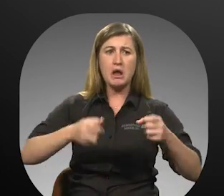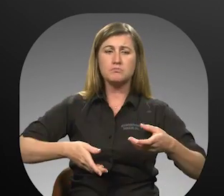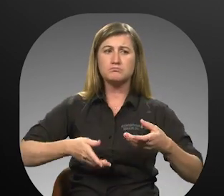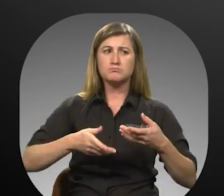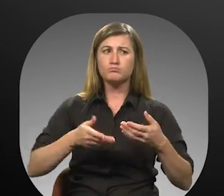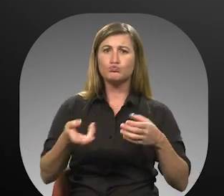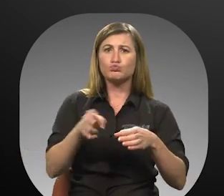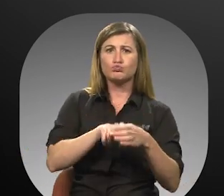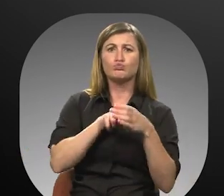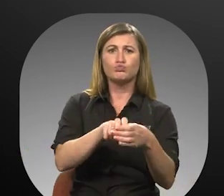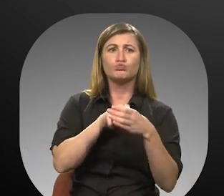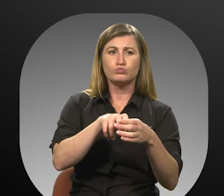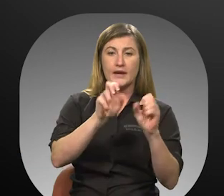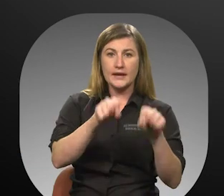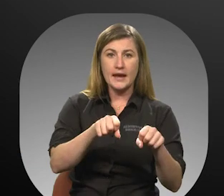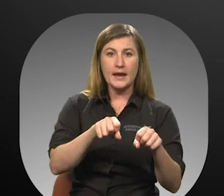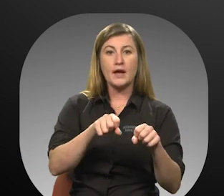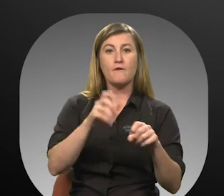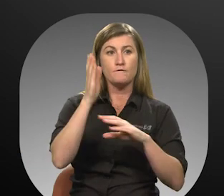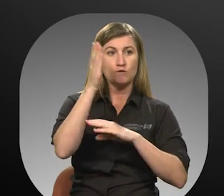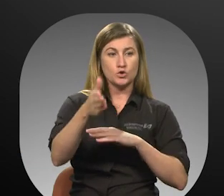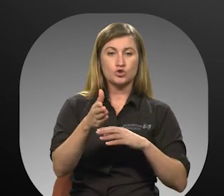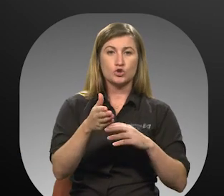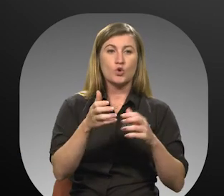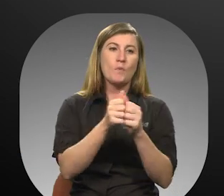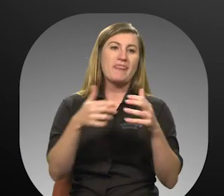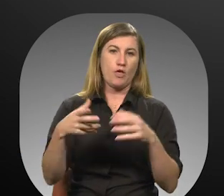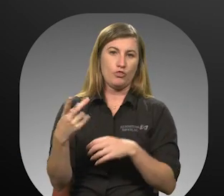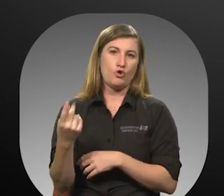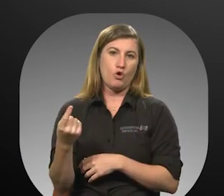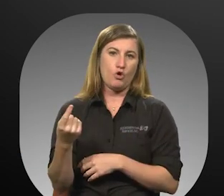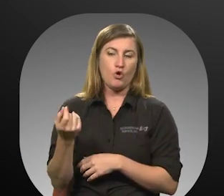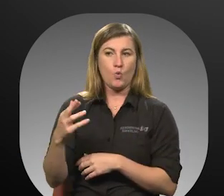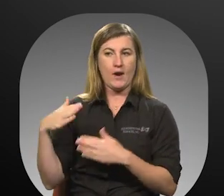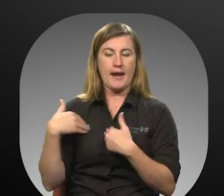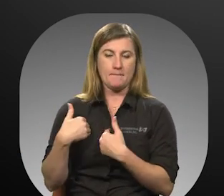the option to ride Votran Gold on future trips without the service animal.